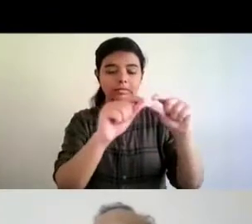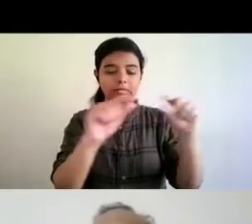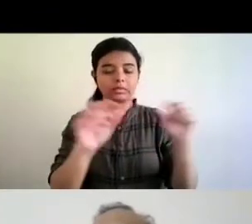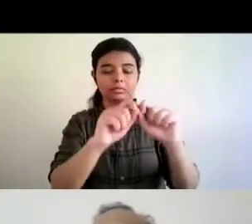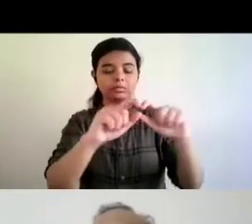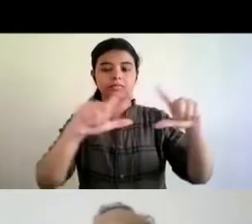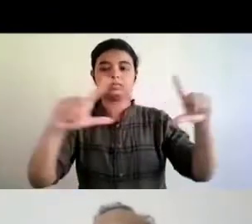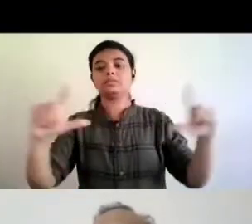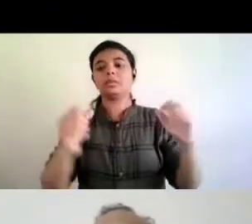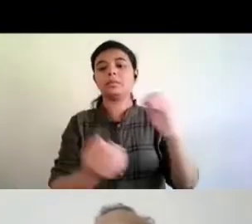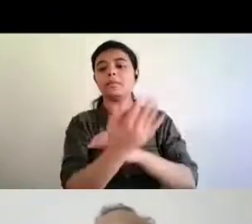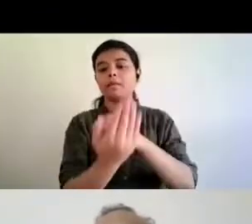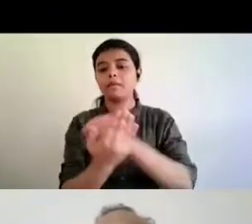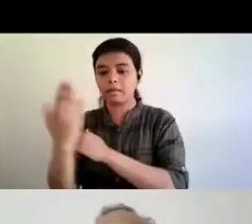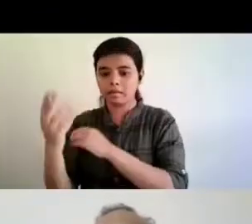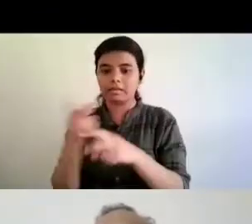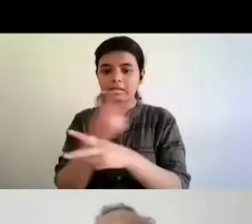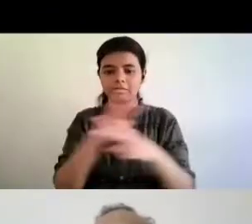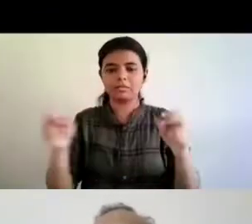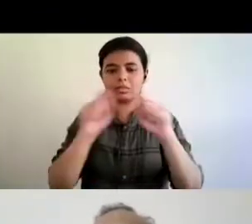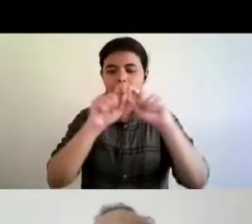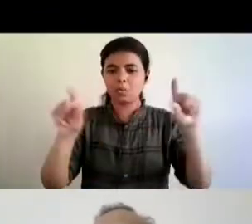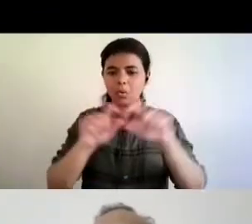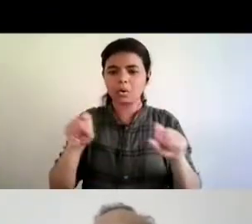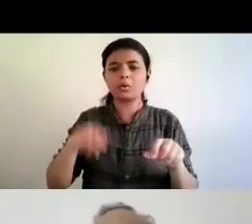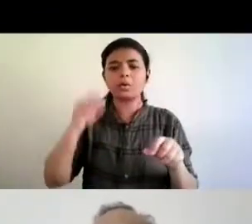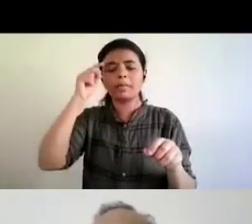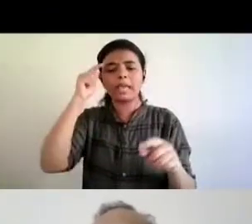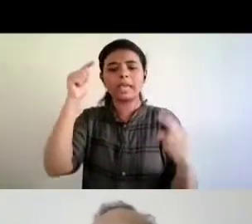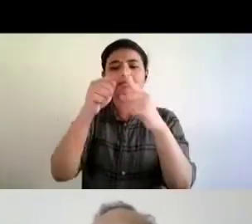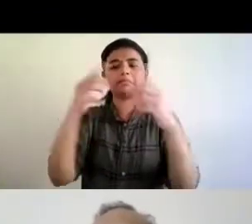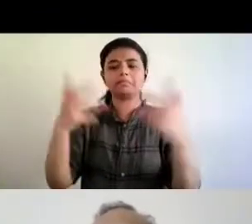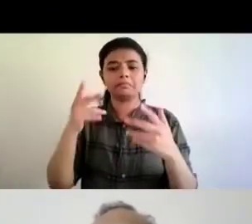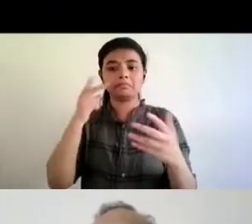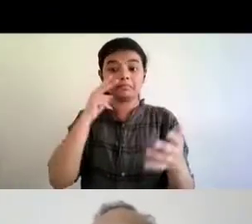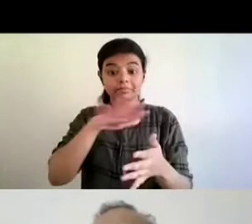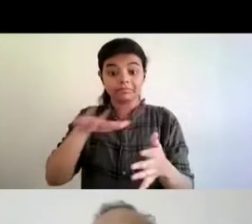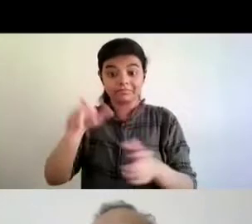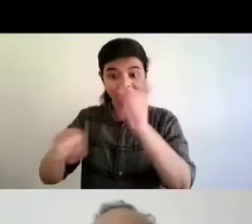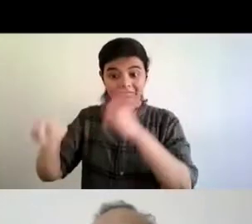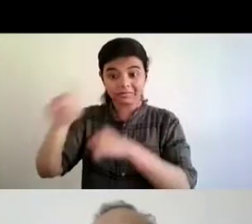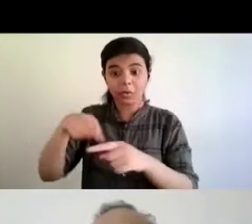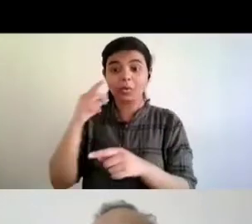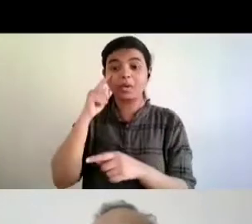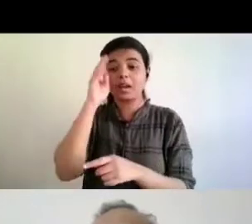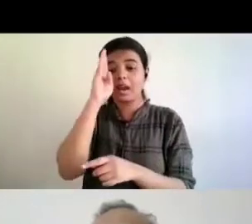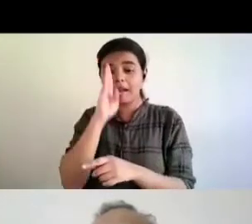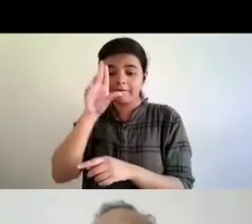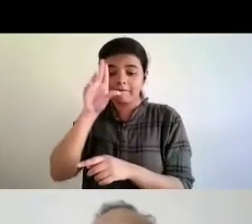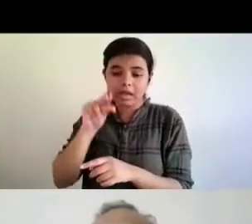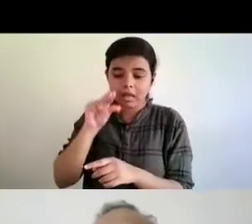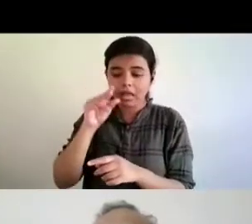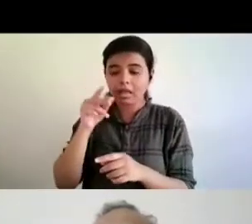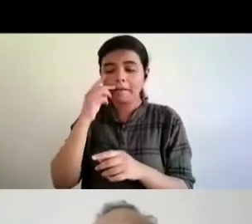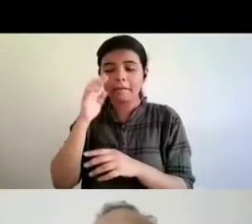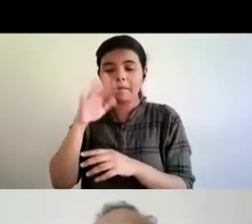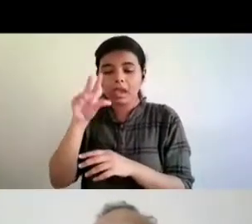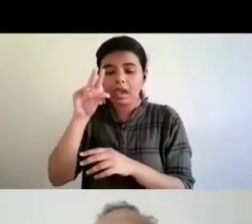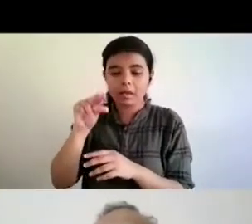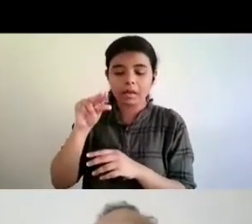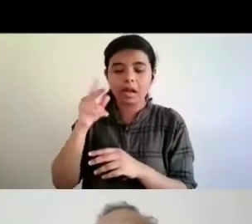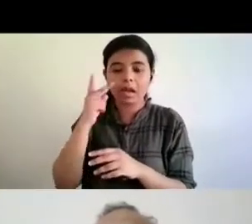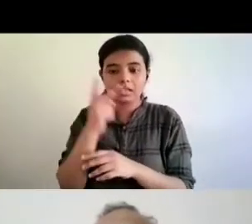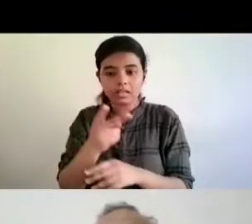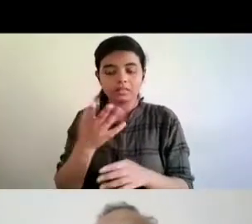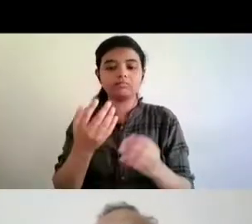digital text actually plays a huge role in uh in in reading these texts in any